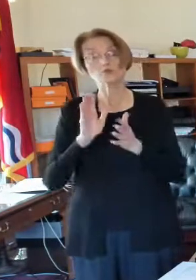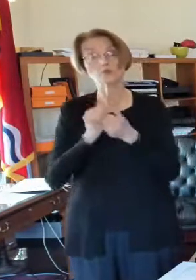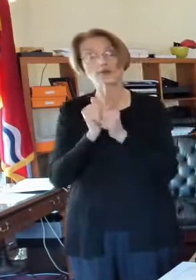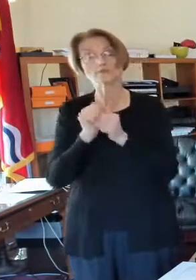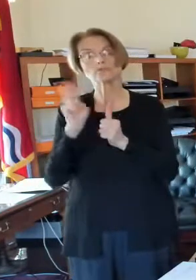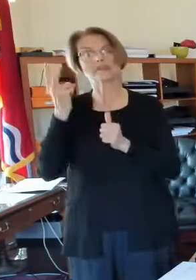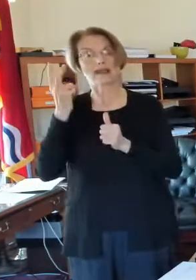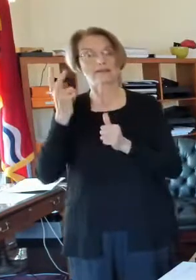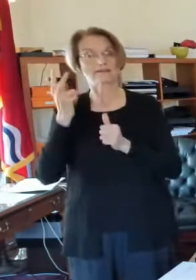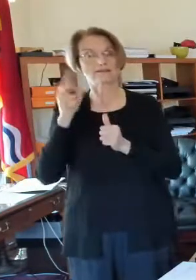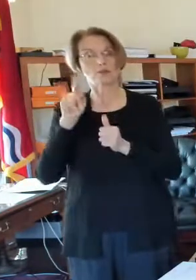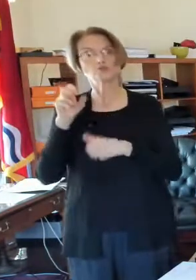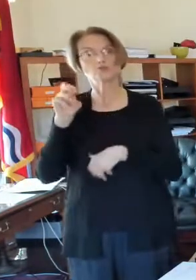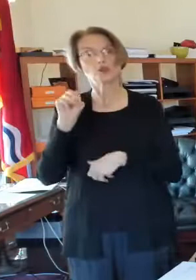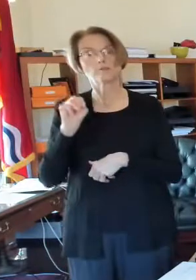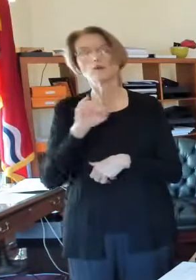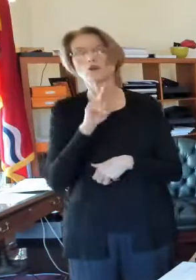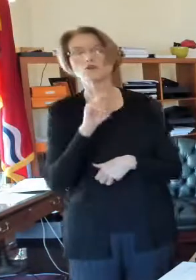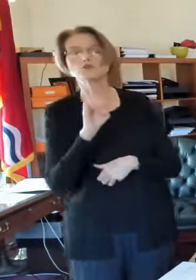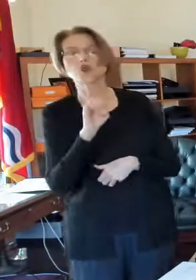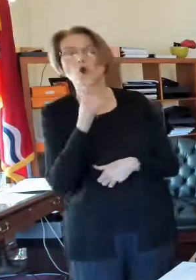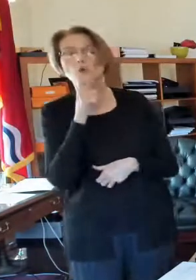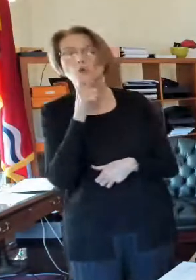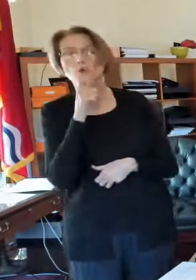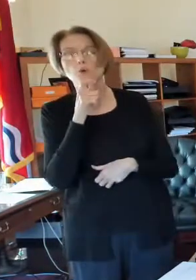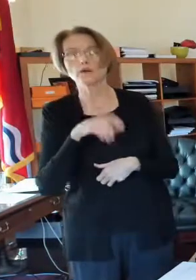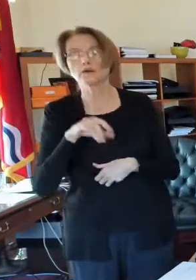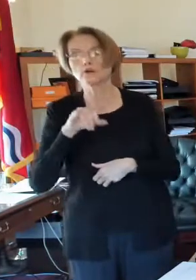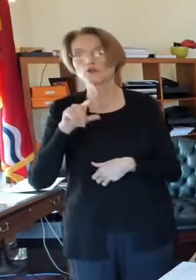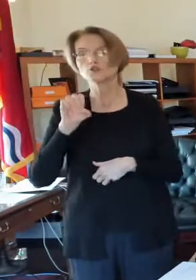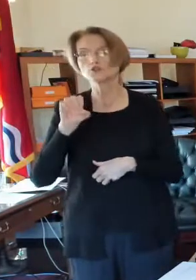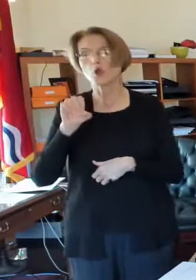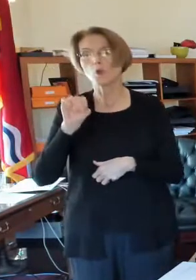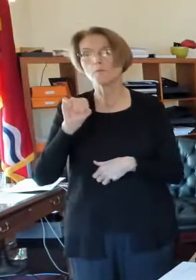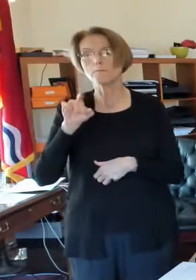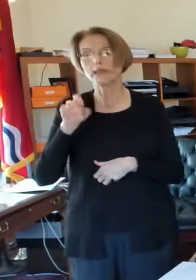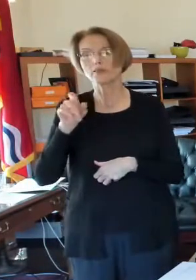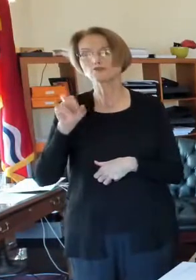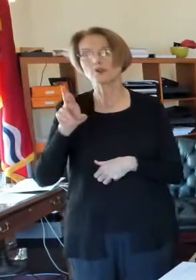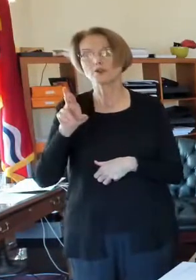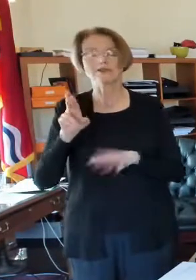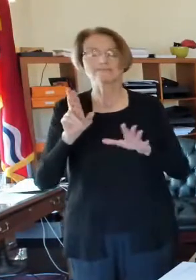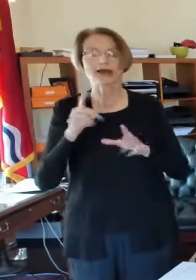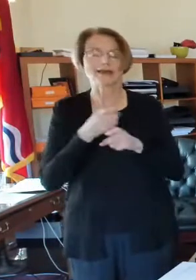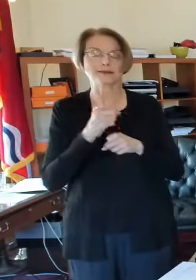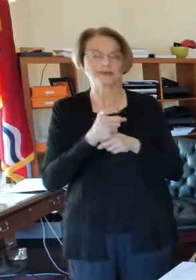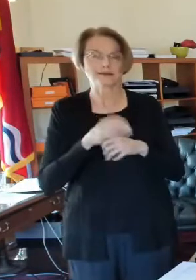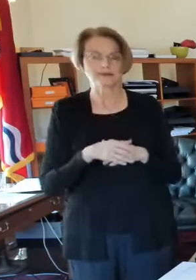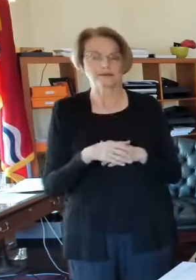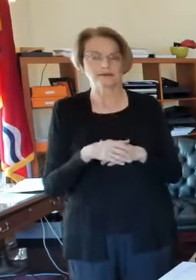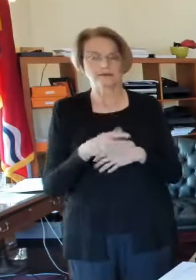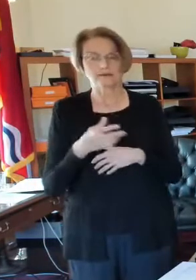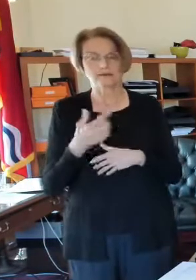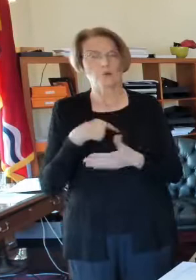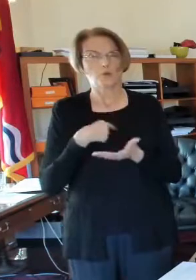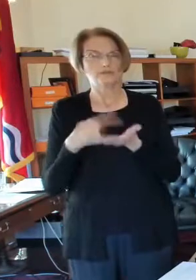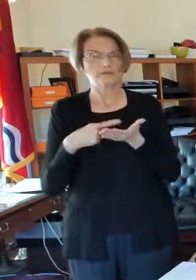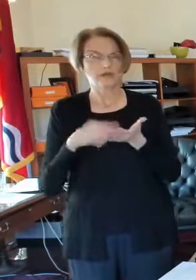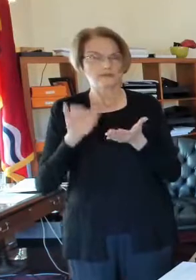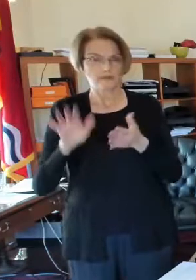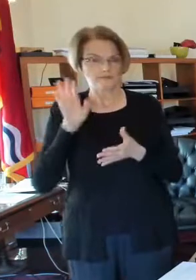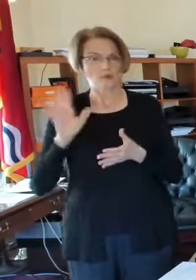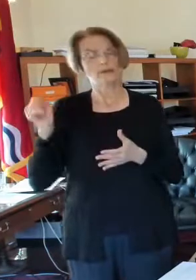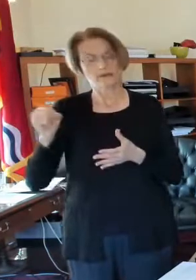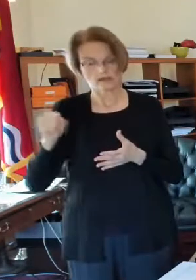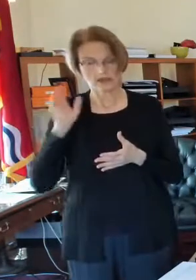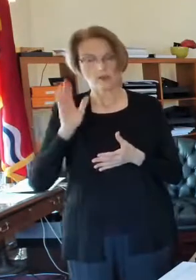Joe, Joe who? Joe Miller, I'm kidding. You know, we've talked about that before, Joe. And